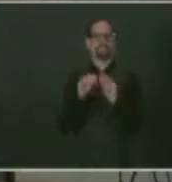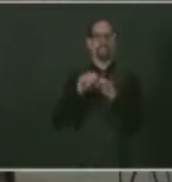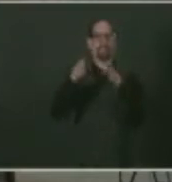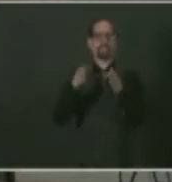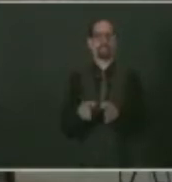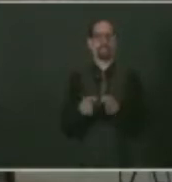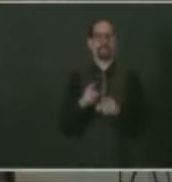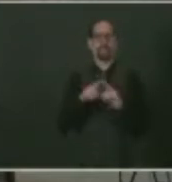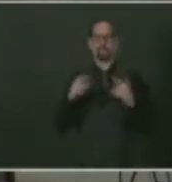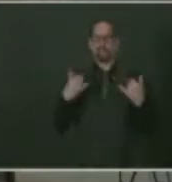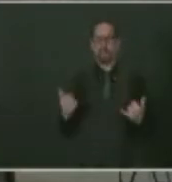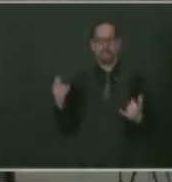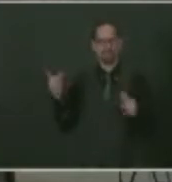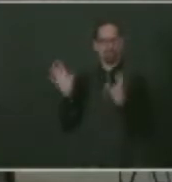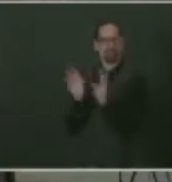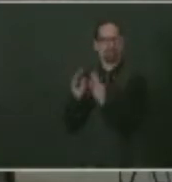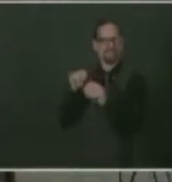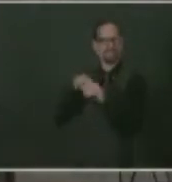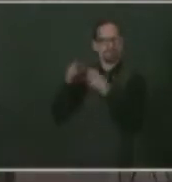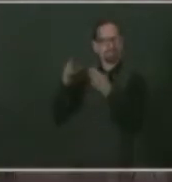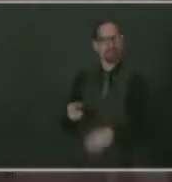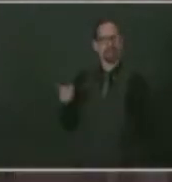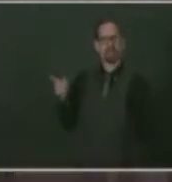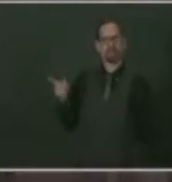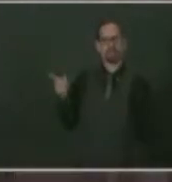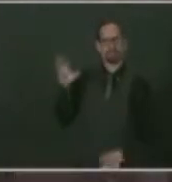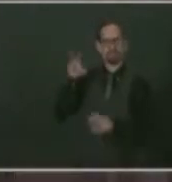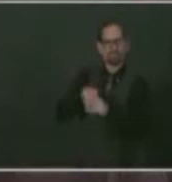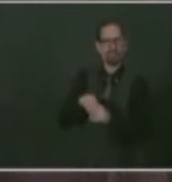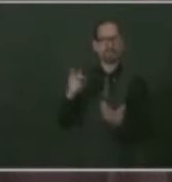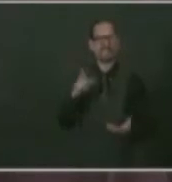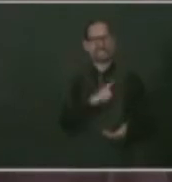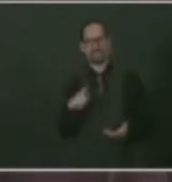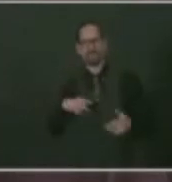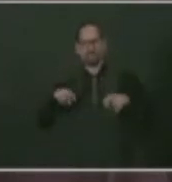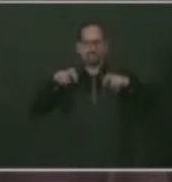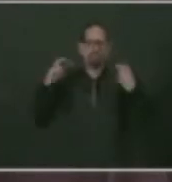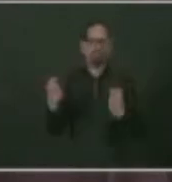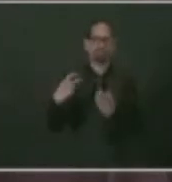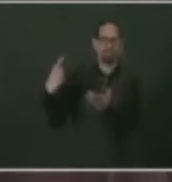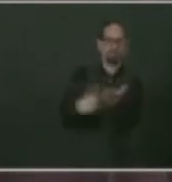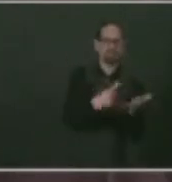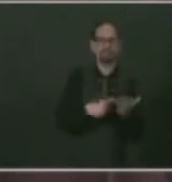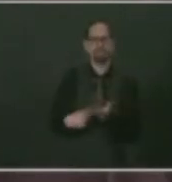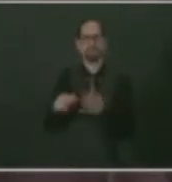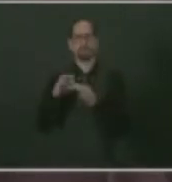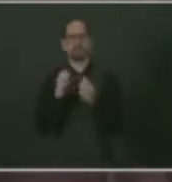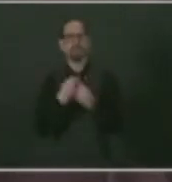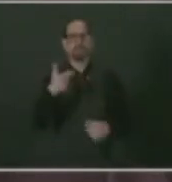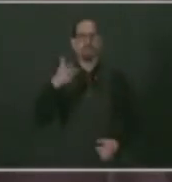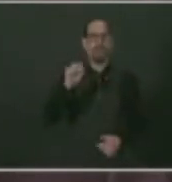engaged in a full range of legislative activities, including consideration of gun control, climate change, and the need for doulas and birth coaches.